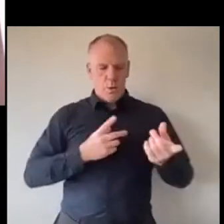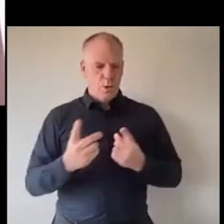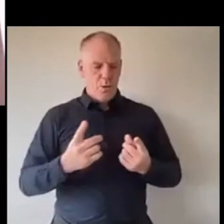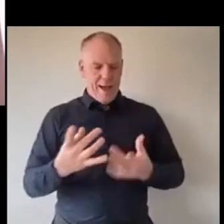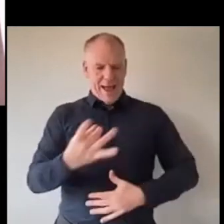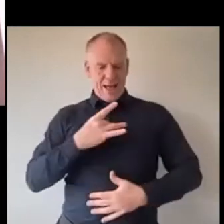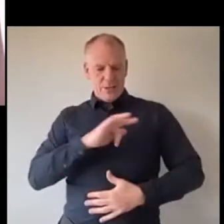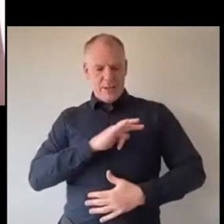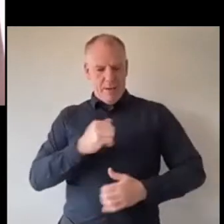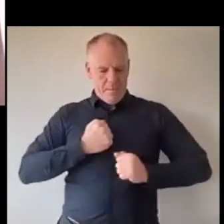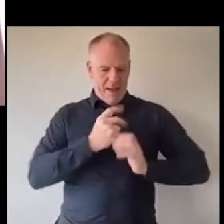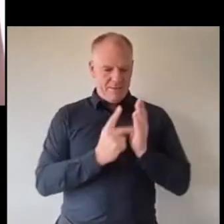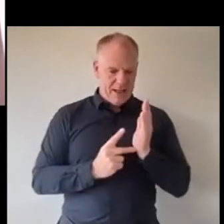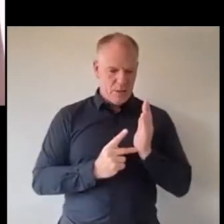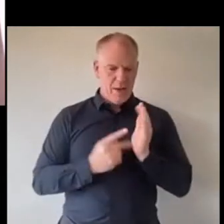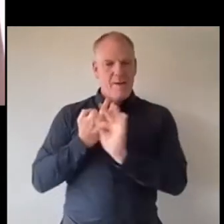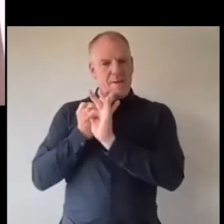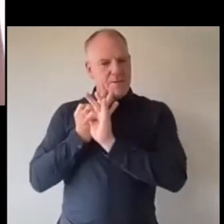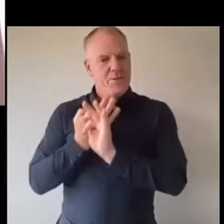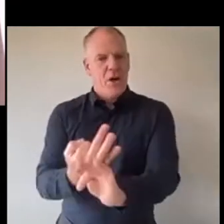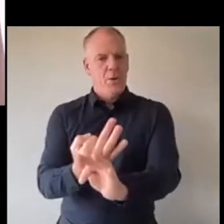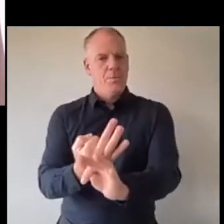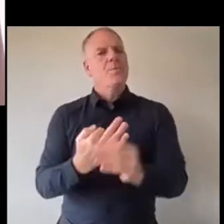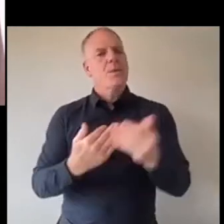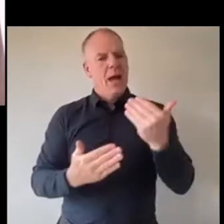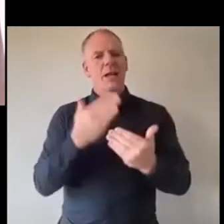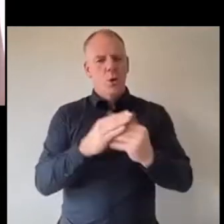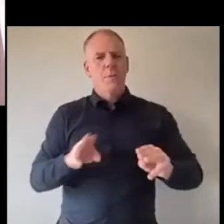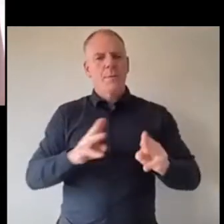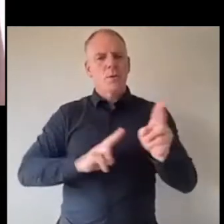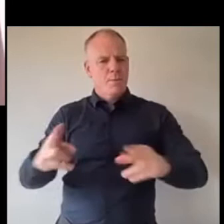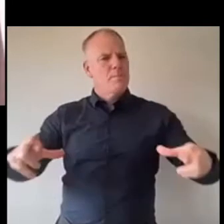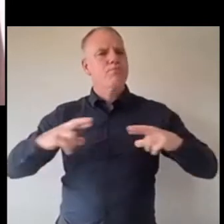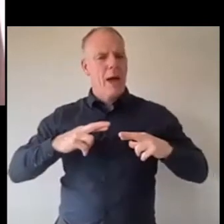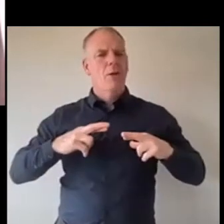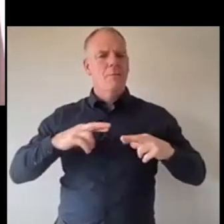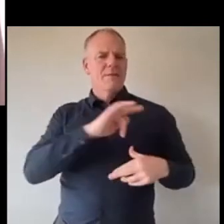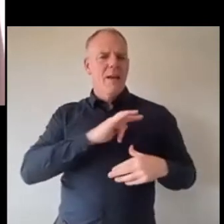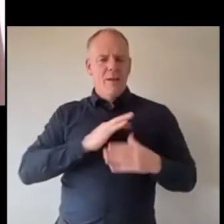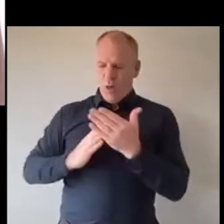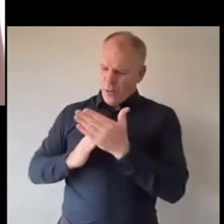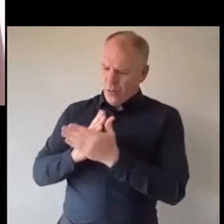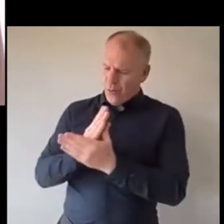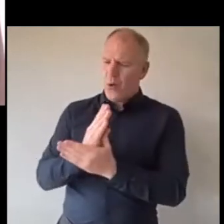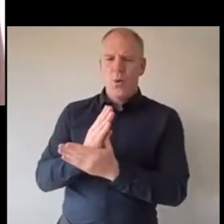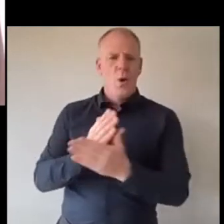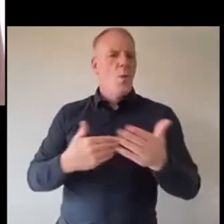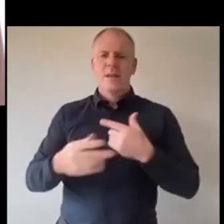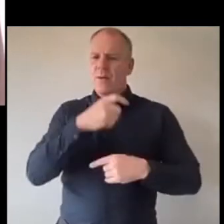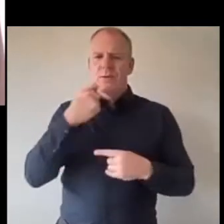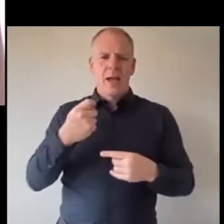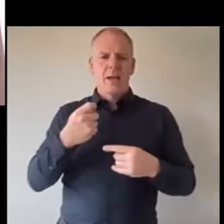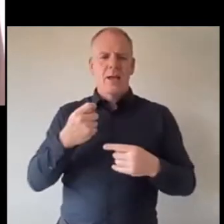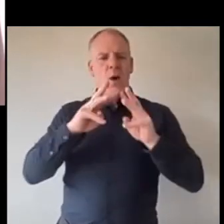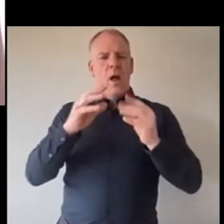and live those values and I think young people should be immensely proud of themselves for going through what is whatever way you shape this our World War